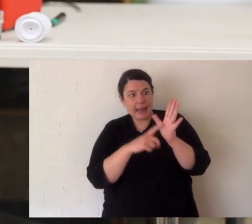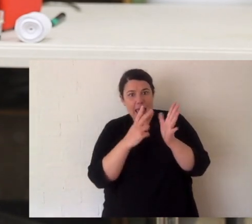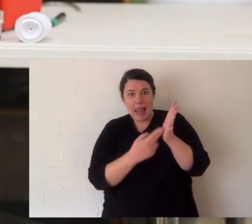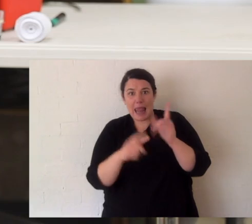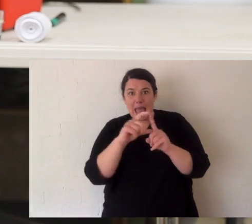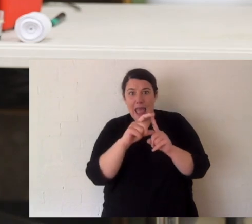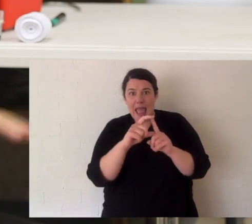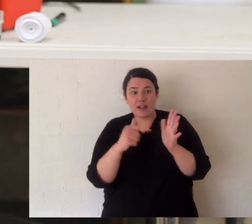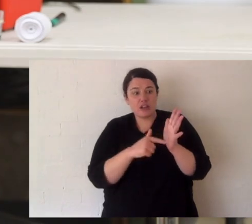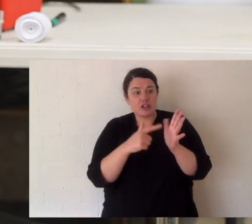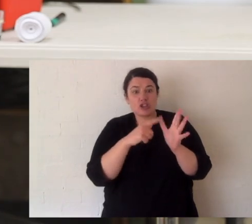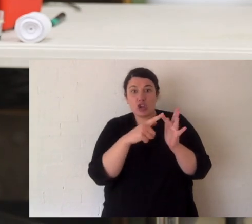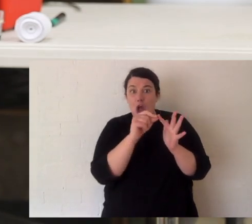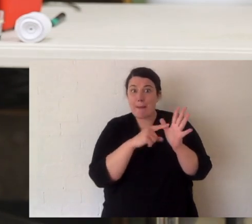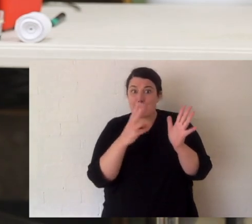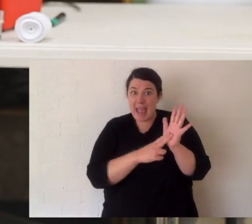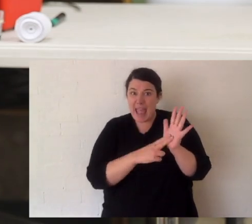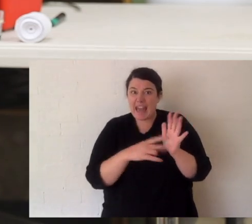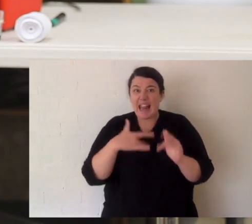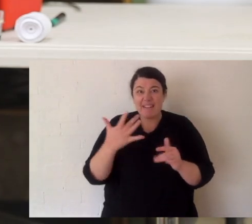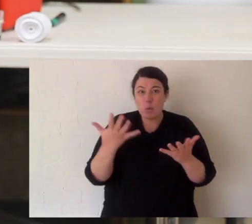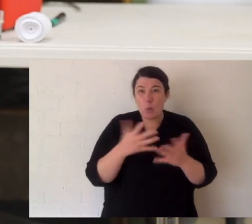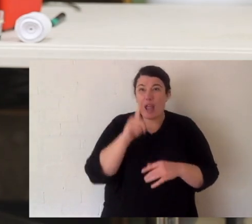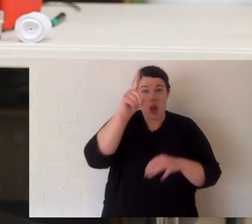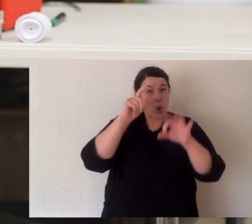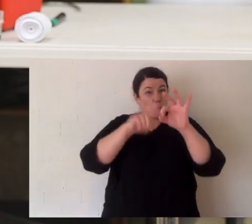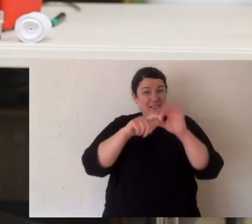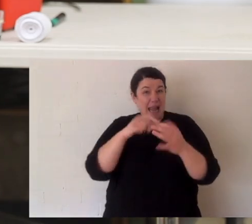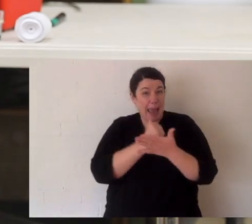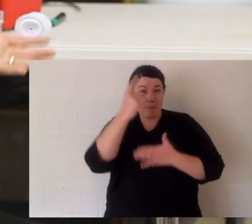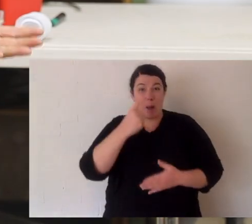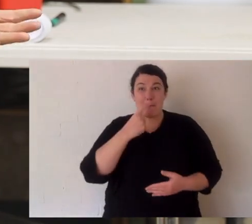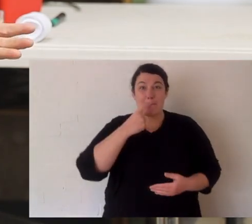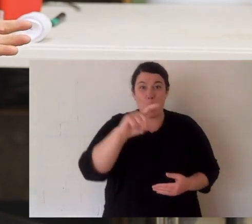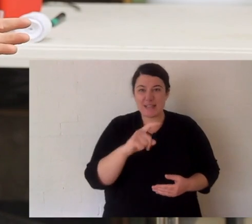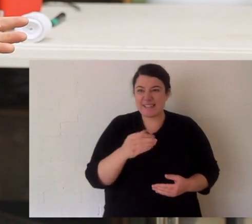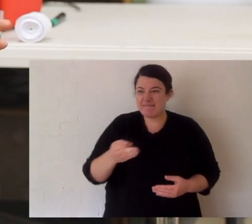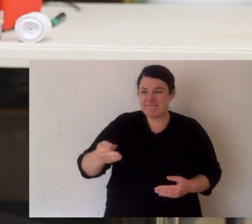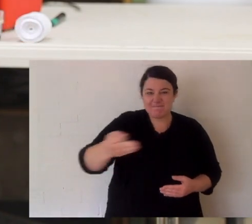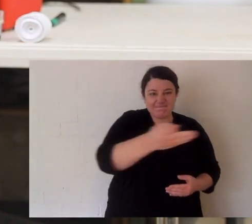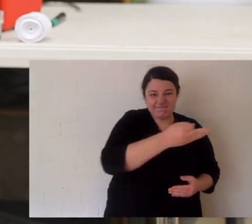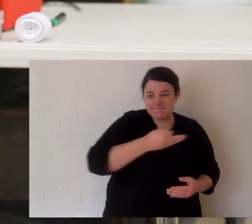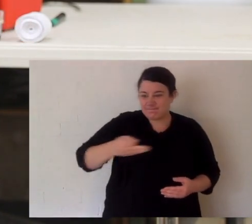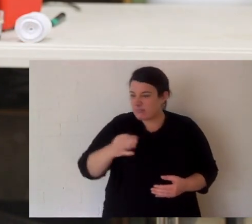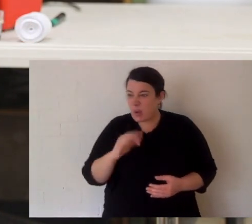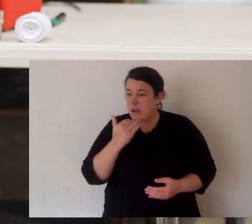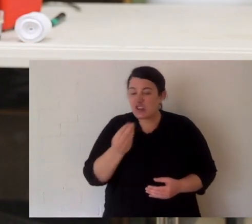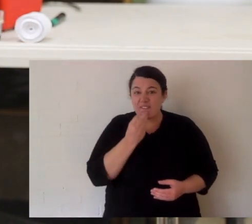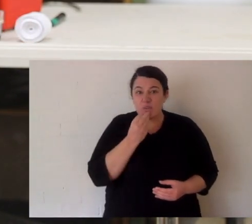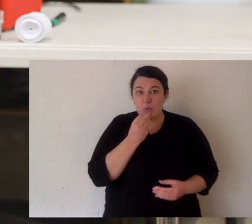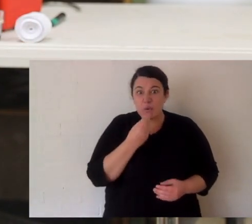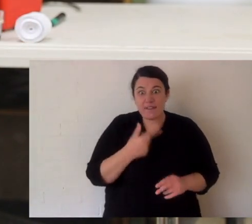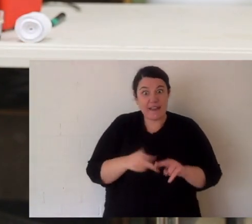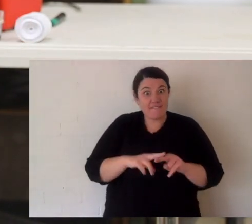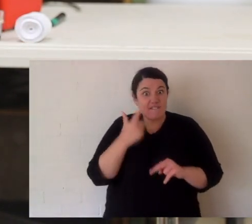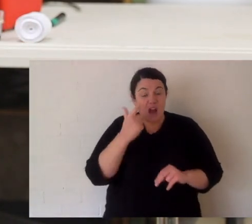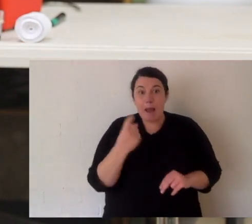Inland Taiping. It lives out in central Queensland. There's not a lot of food around. So when it finds a food